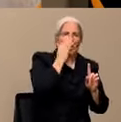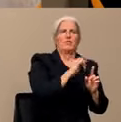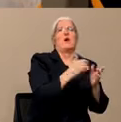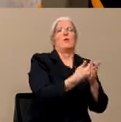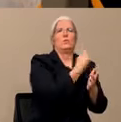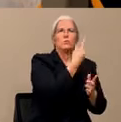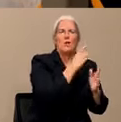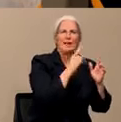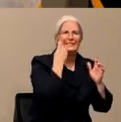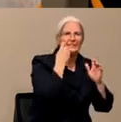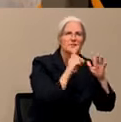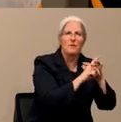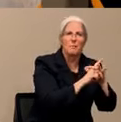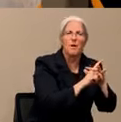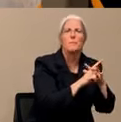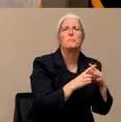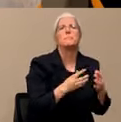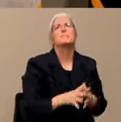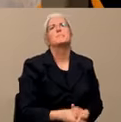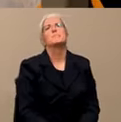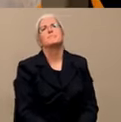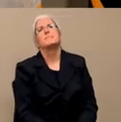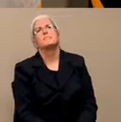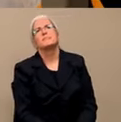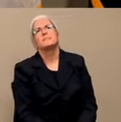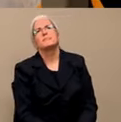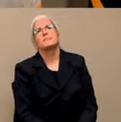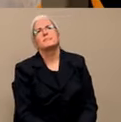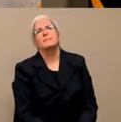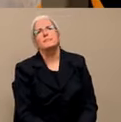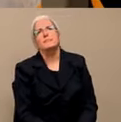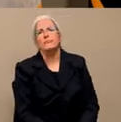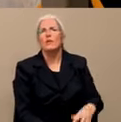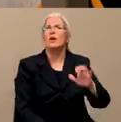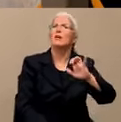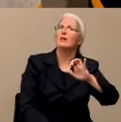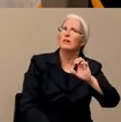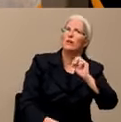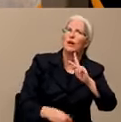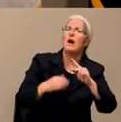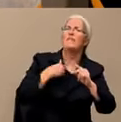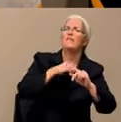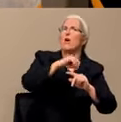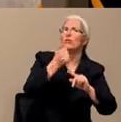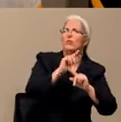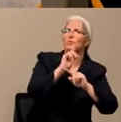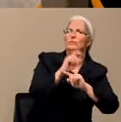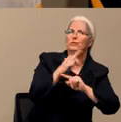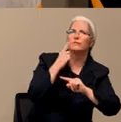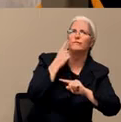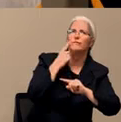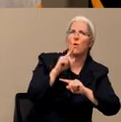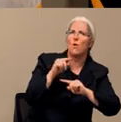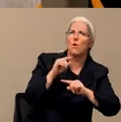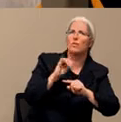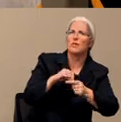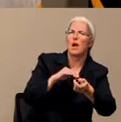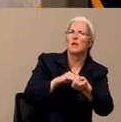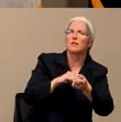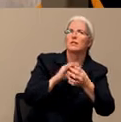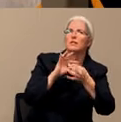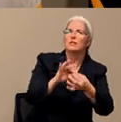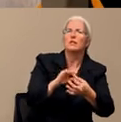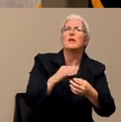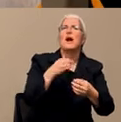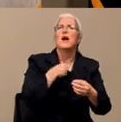week that's been described. Tied to that question, one of our viewers wants to know if there are any new complications or problems associated